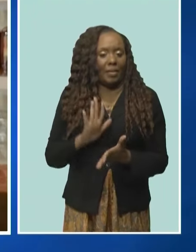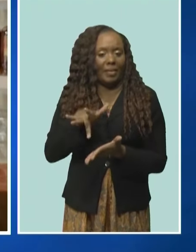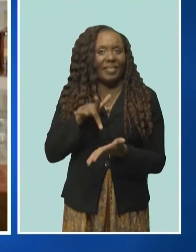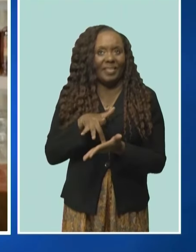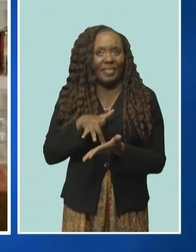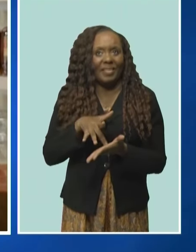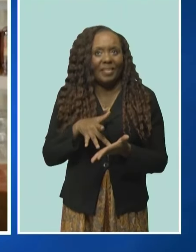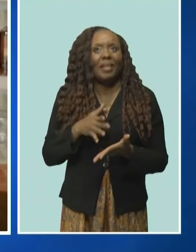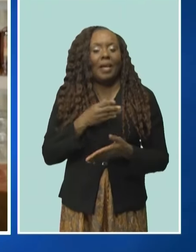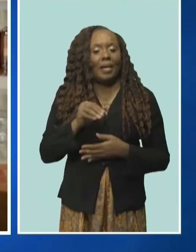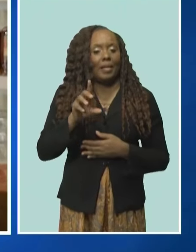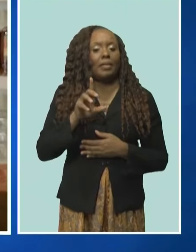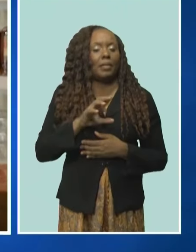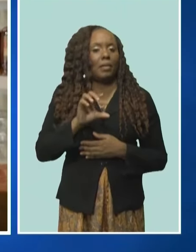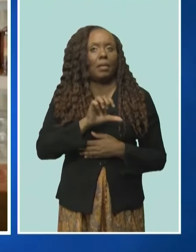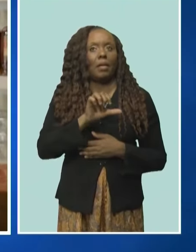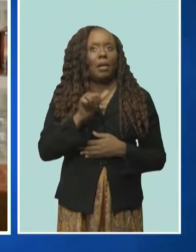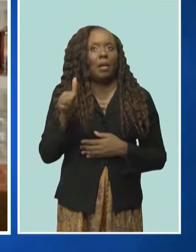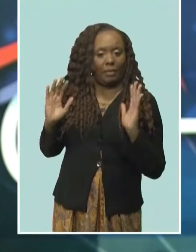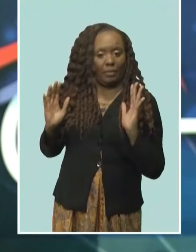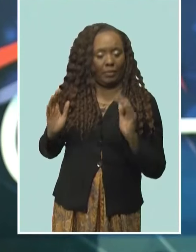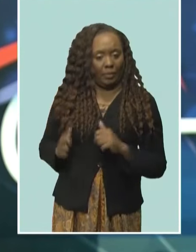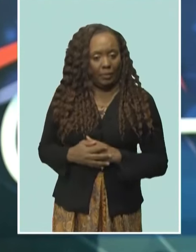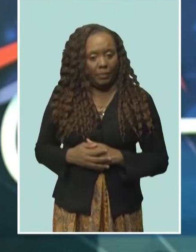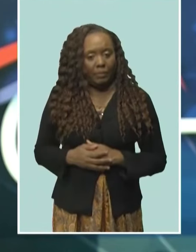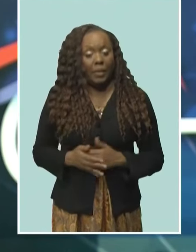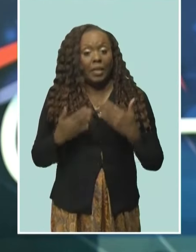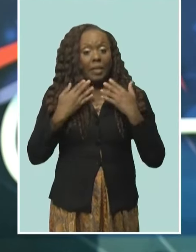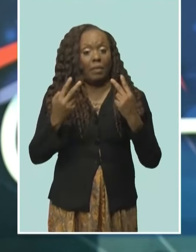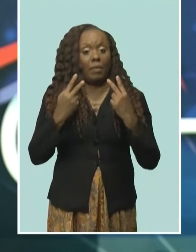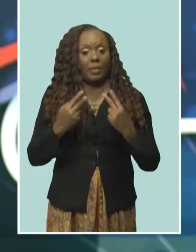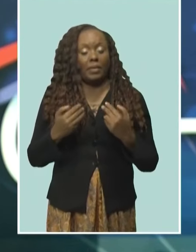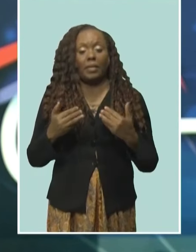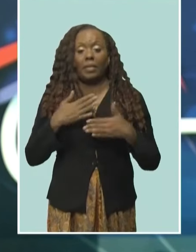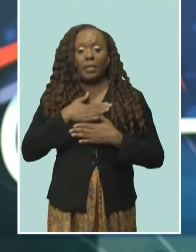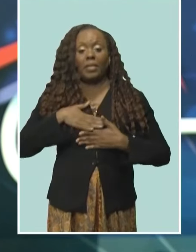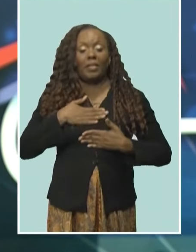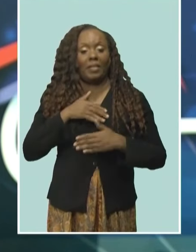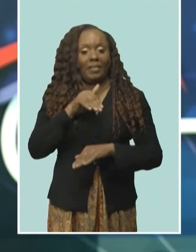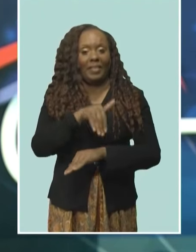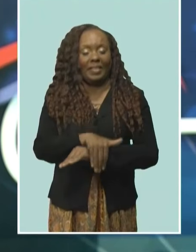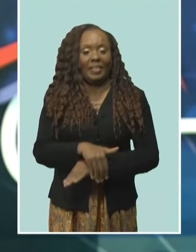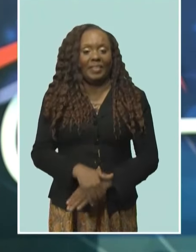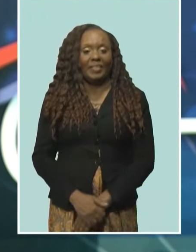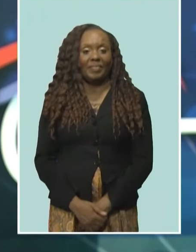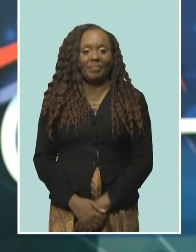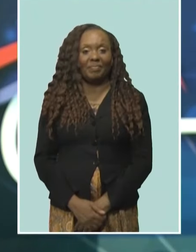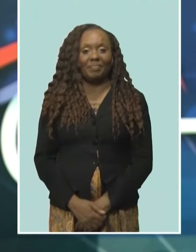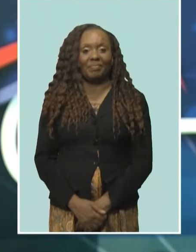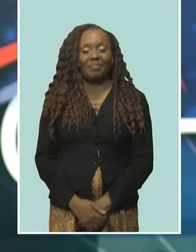at the distillery as well, in St. Lucie. Thanks for viewing. Do enjoy the rest of your evening.